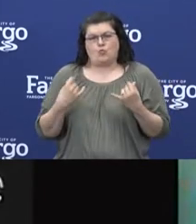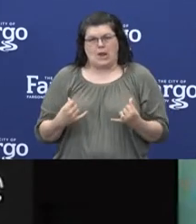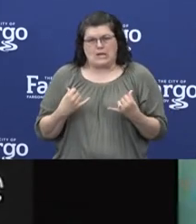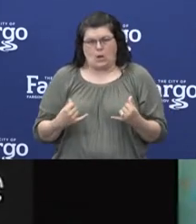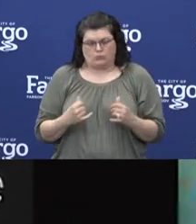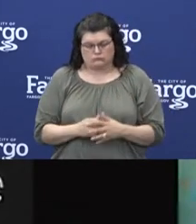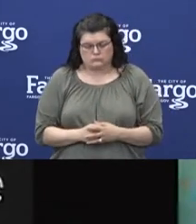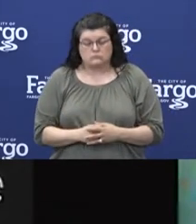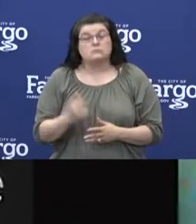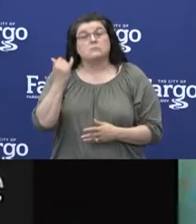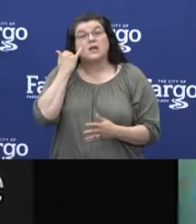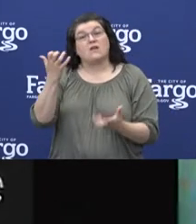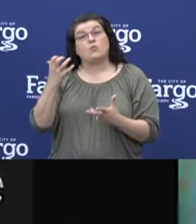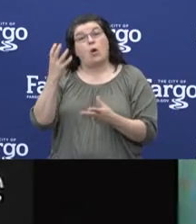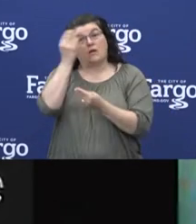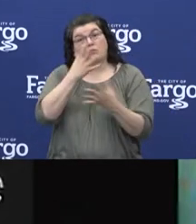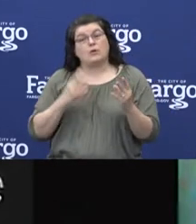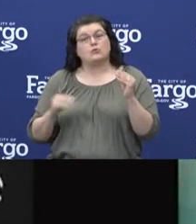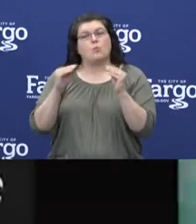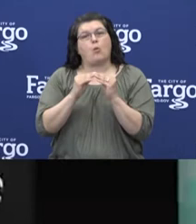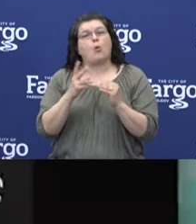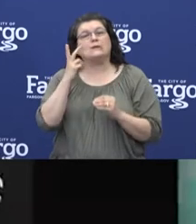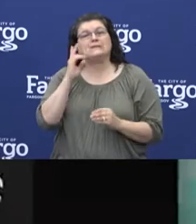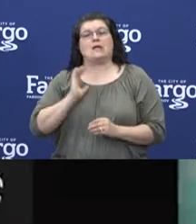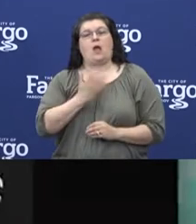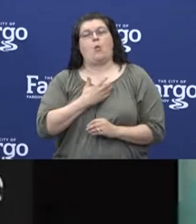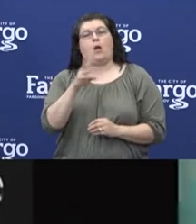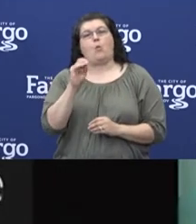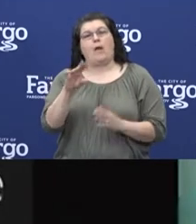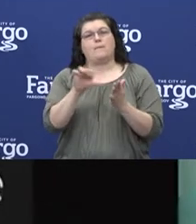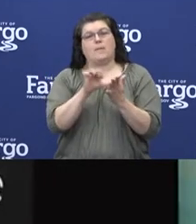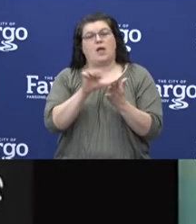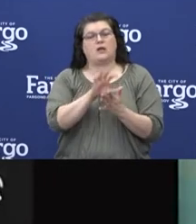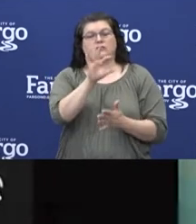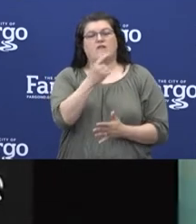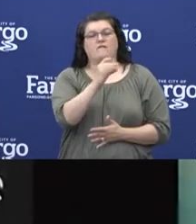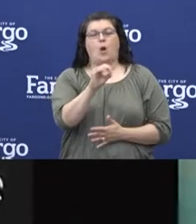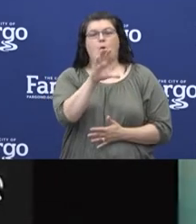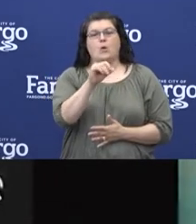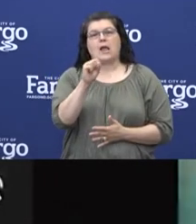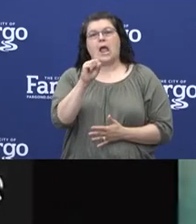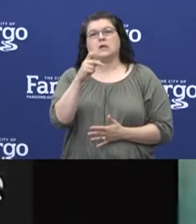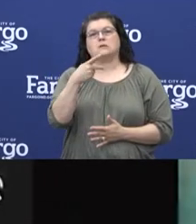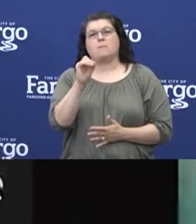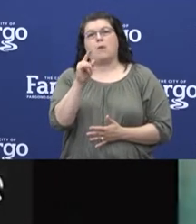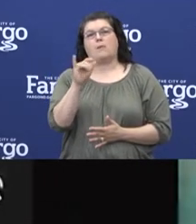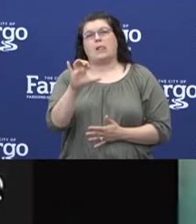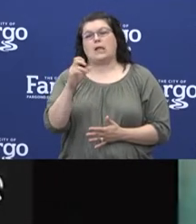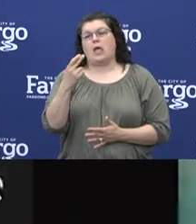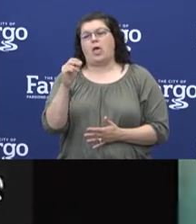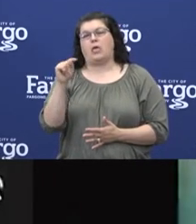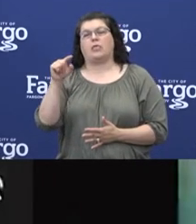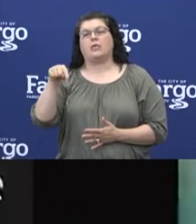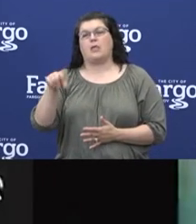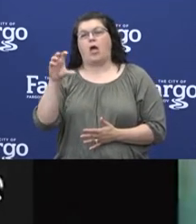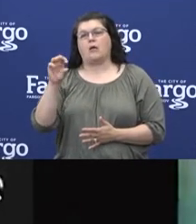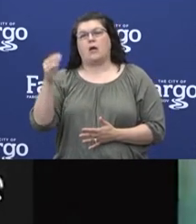like more information on the task force, please visit our webpage at fargocastpublichealth.com slash task force.